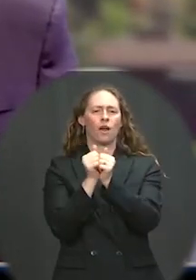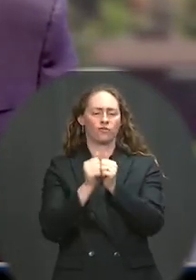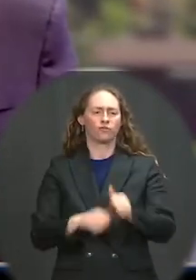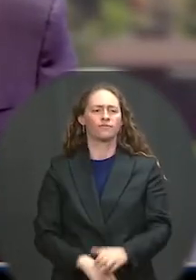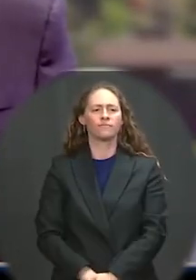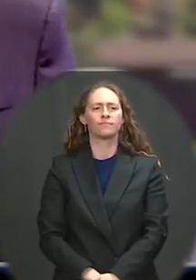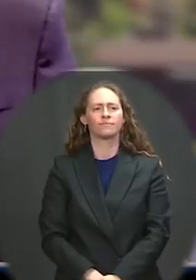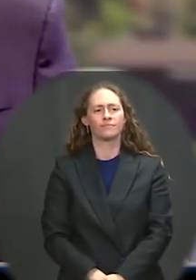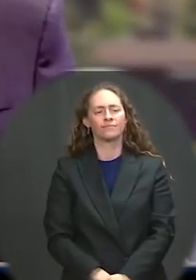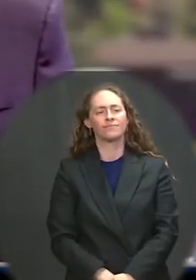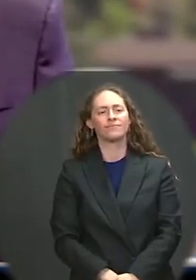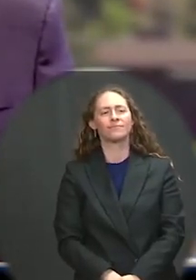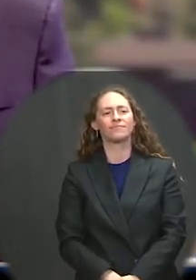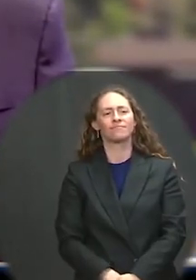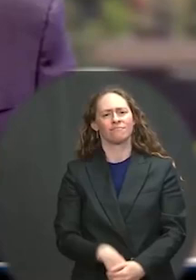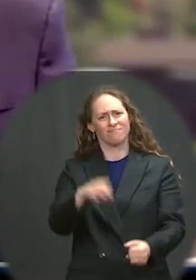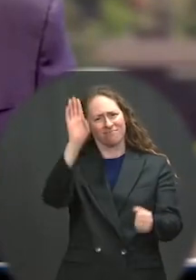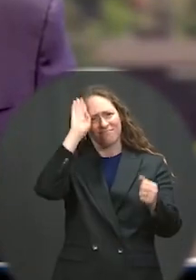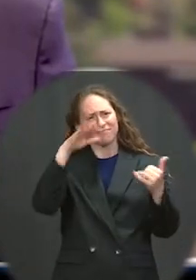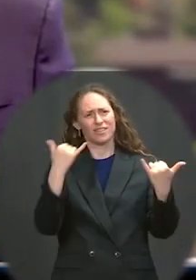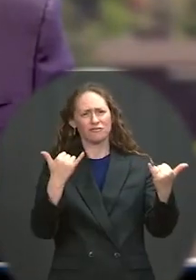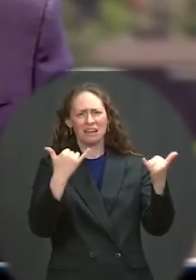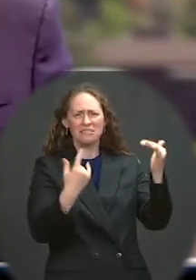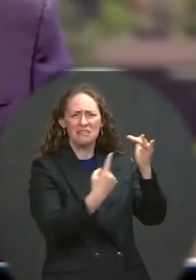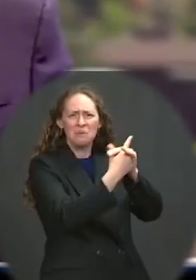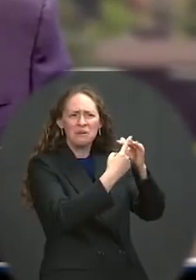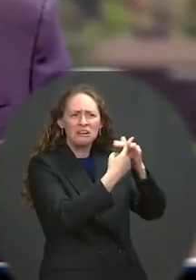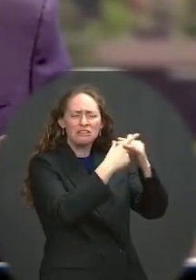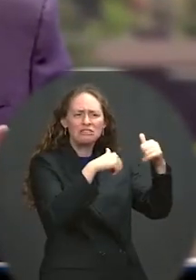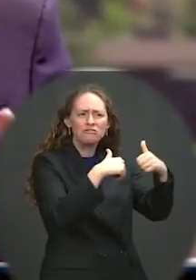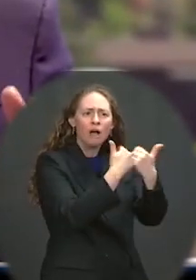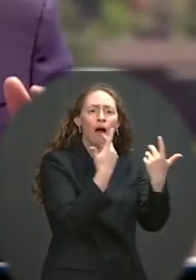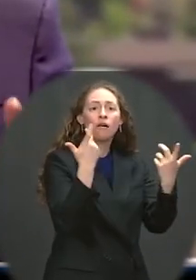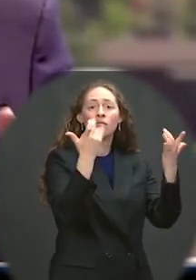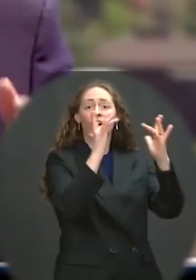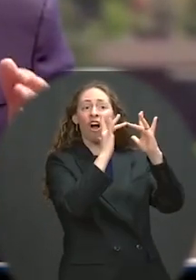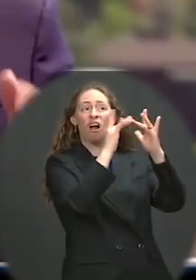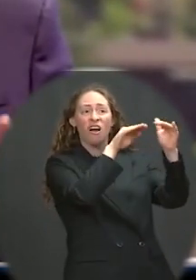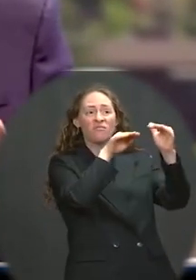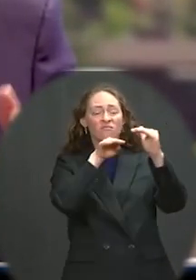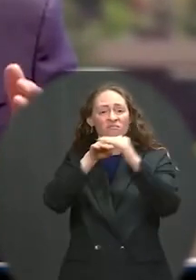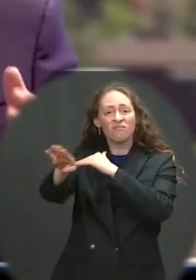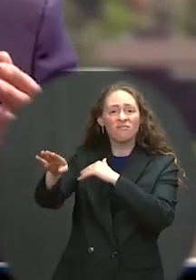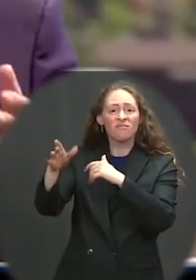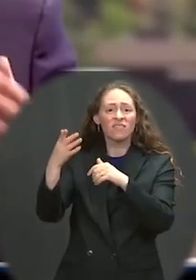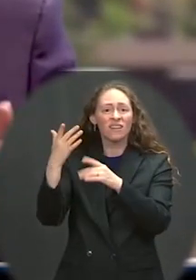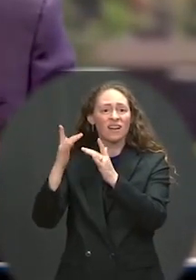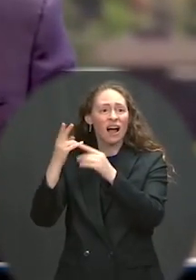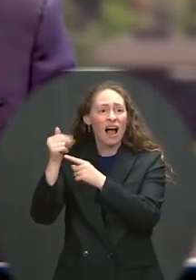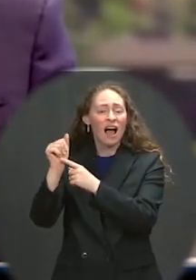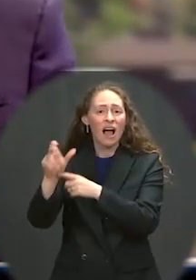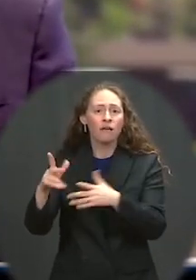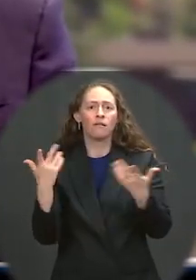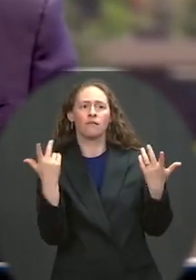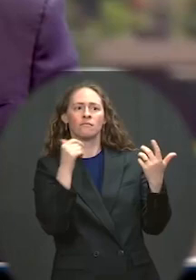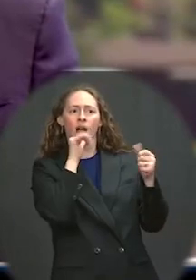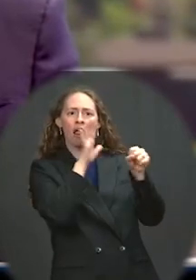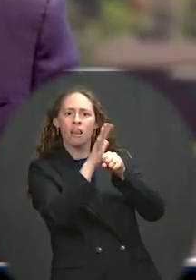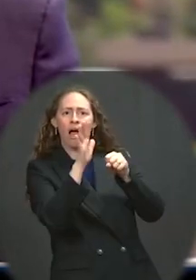that don't stop at our border. We have to meet them on the land and the sea wherever we find them.